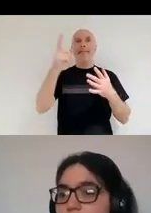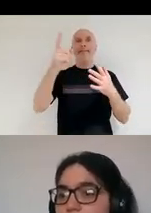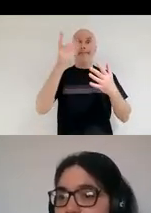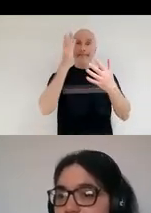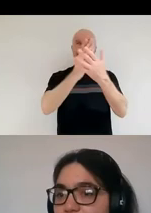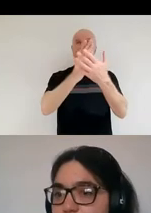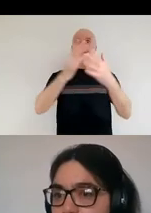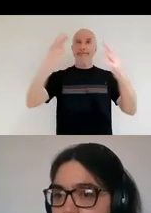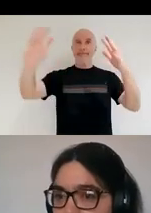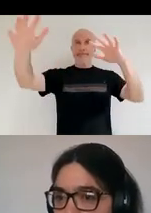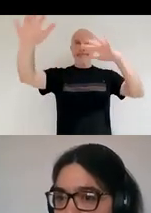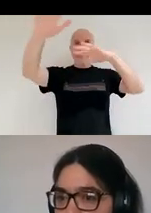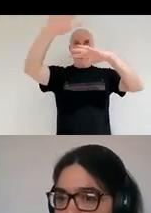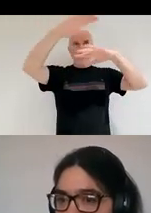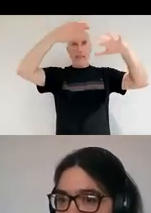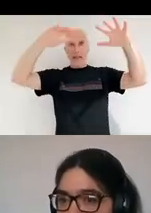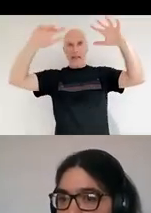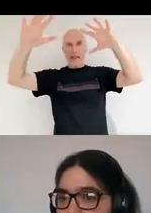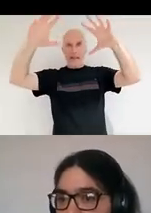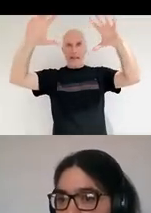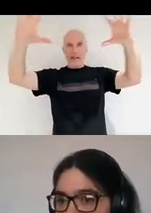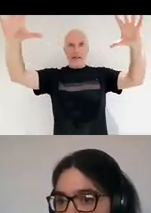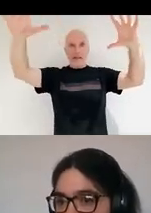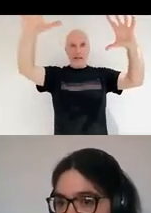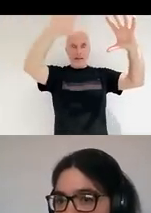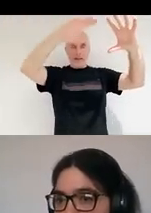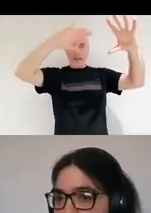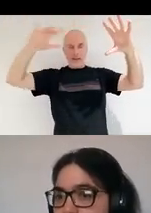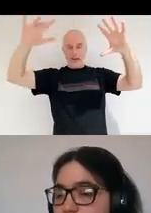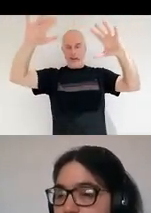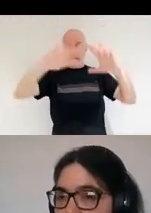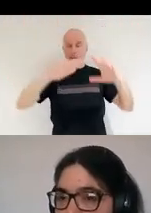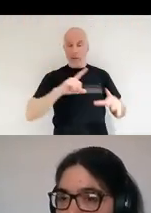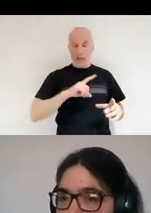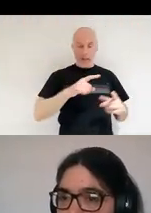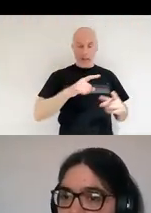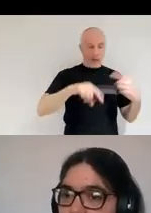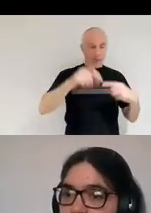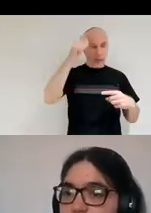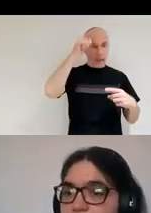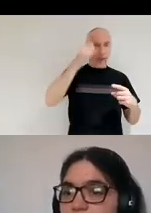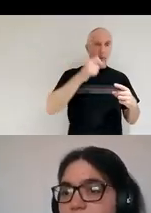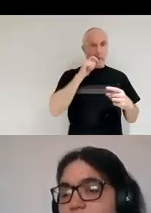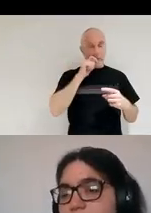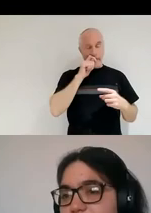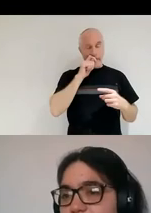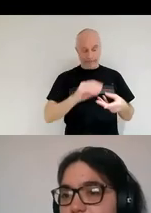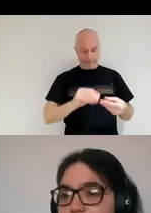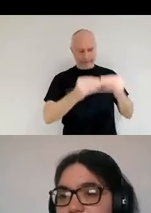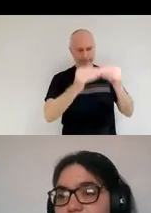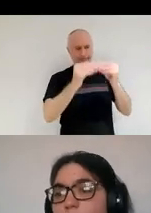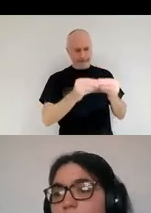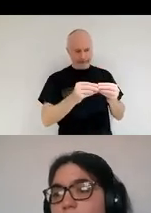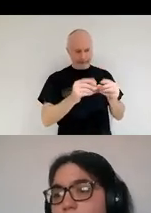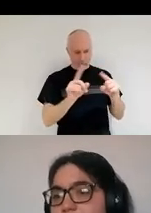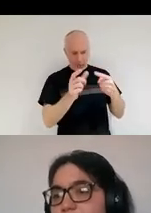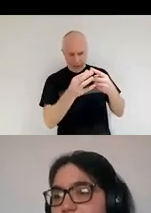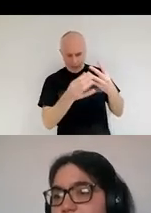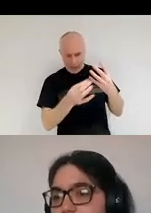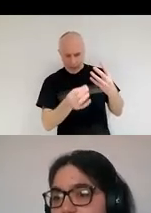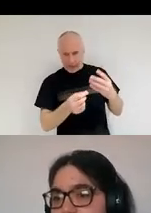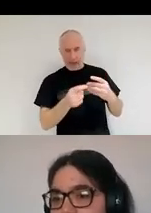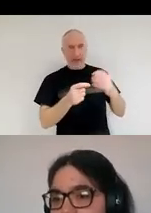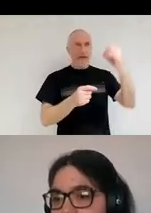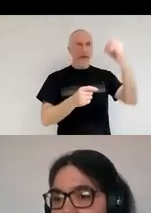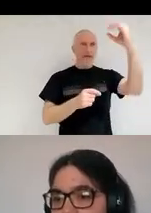know more or less the average composition of our solar system. And we can look at the sun and we can see, well, what's the